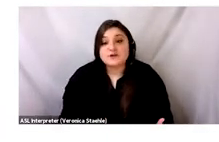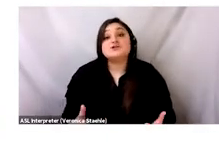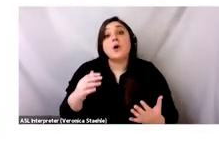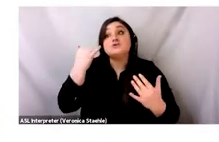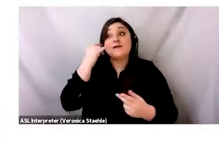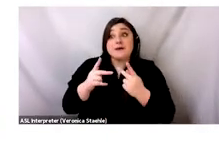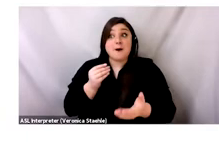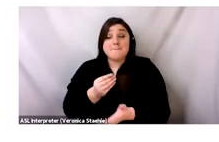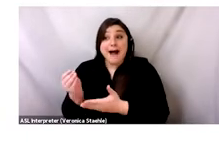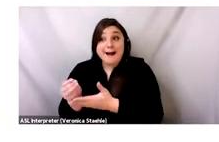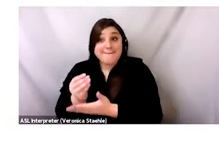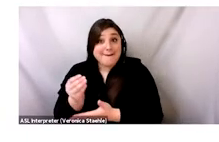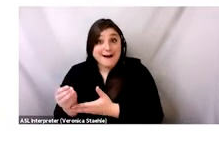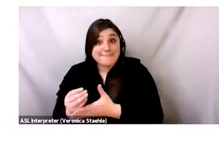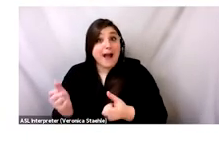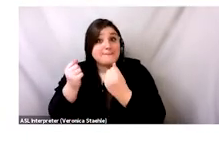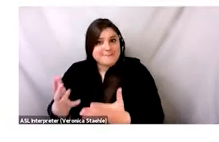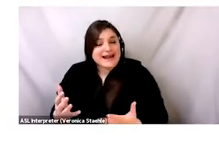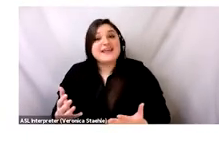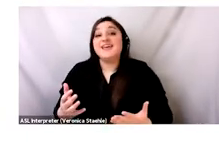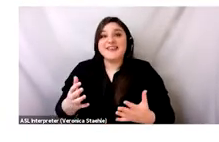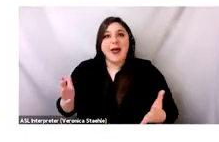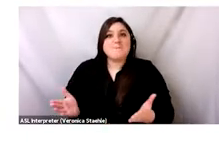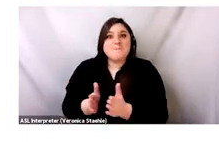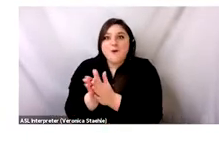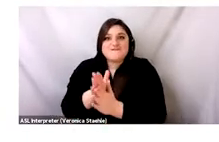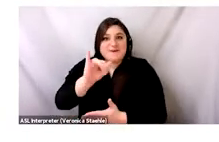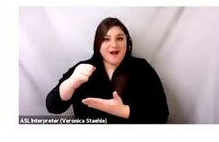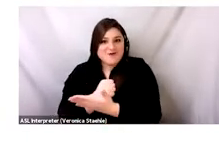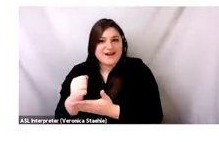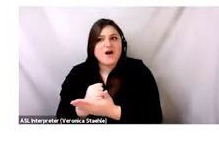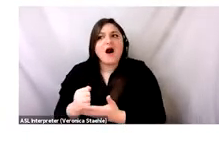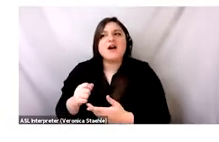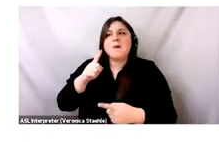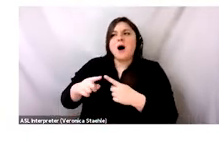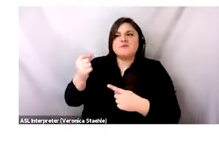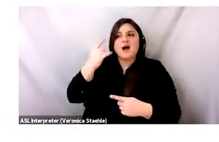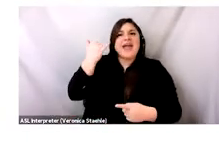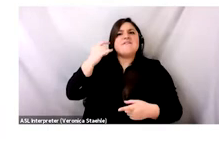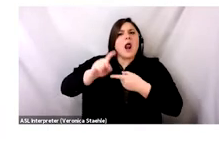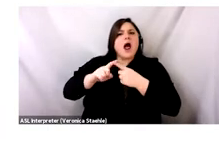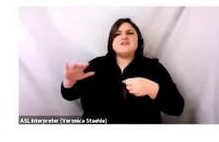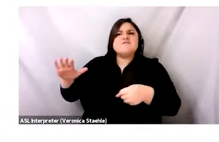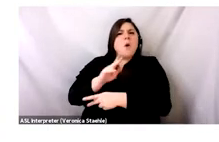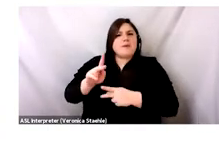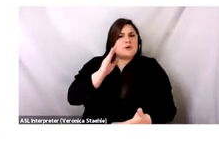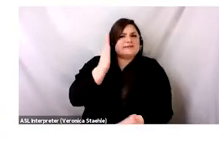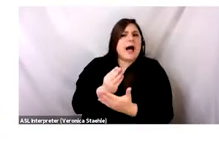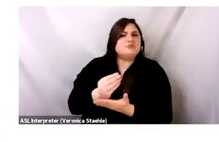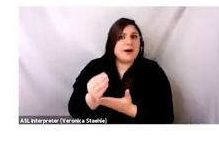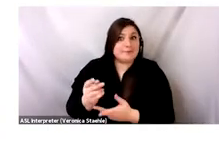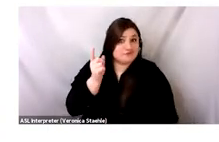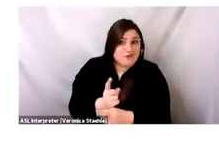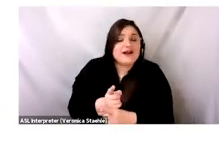might not continue to shop. So, there had to be an outlet for this excess, and this outlet became the secondhand clothing trade that, again,